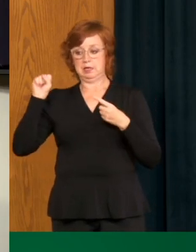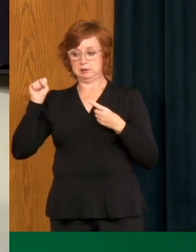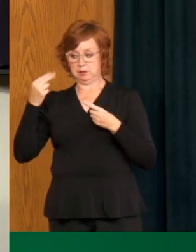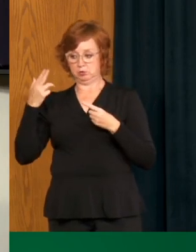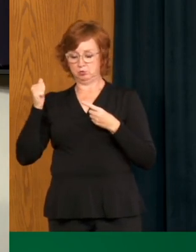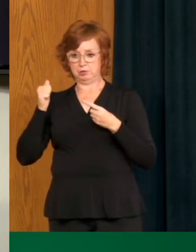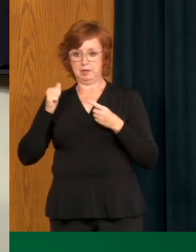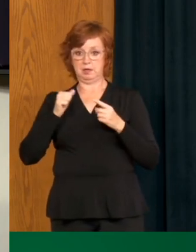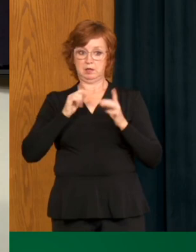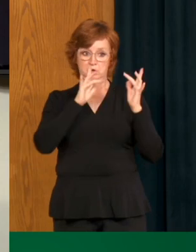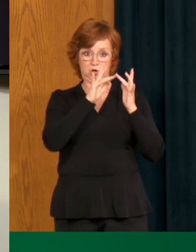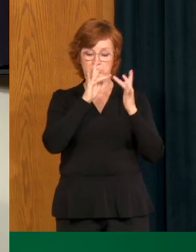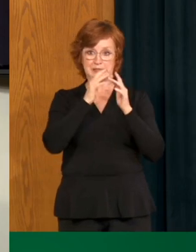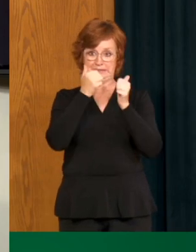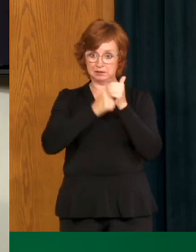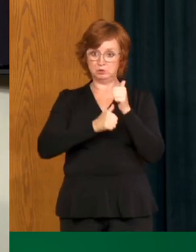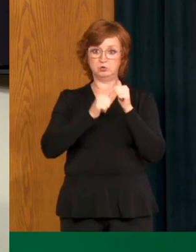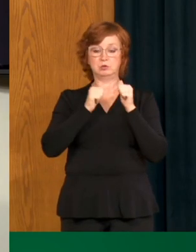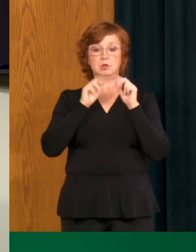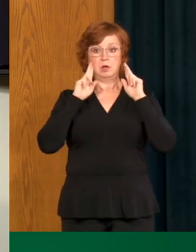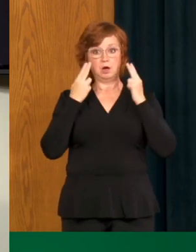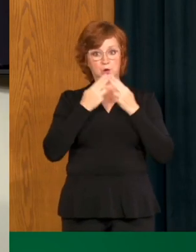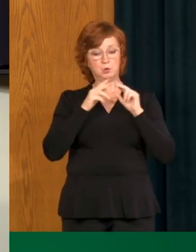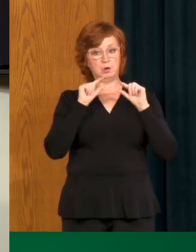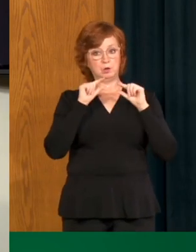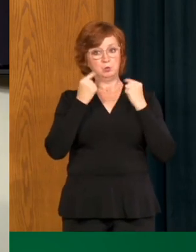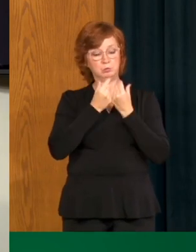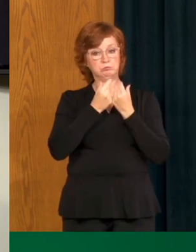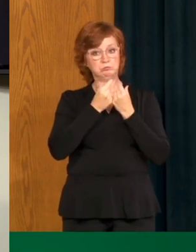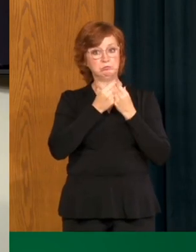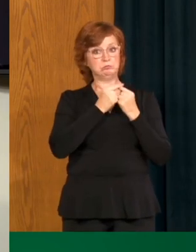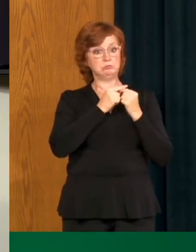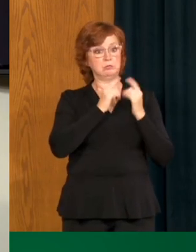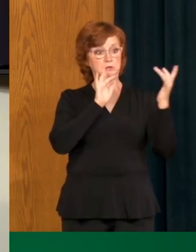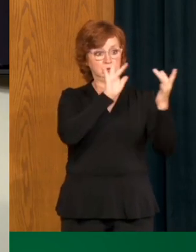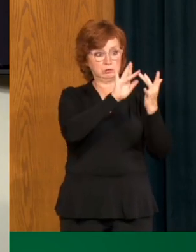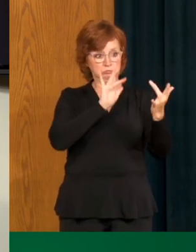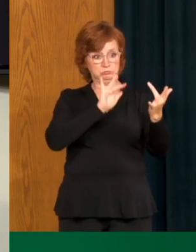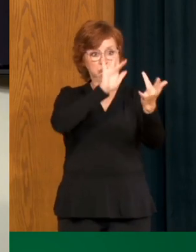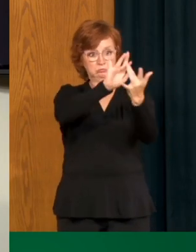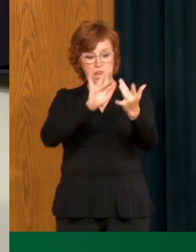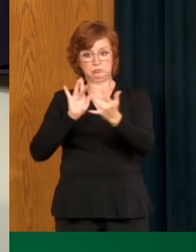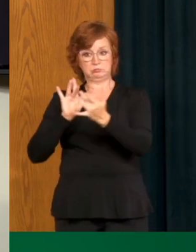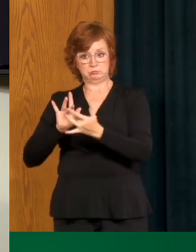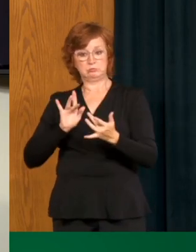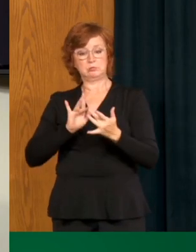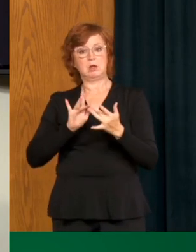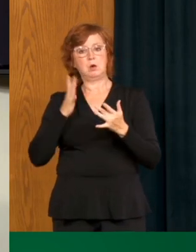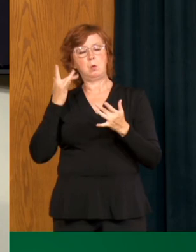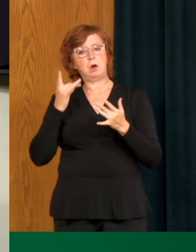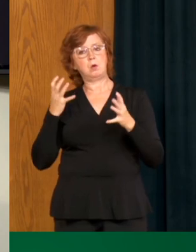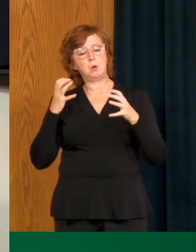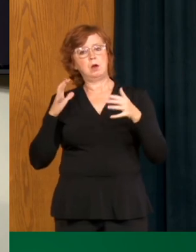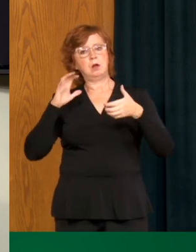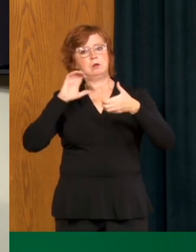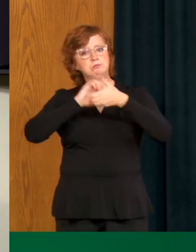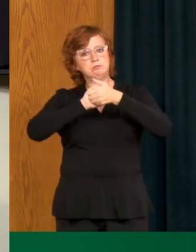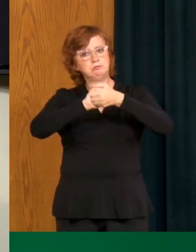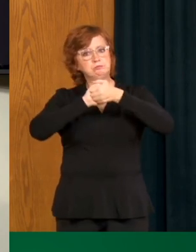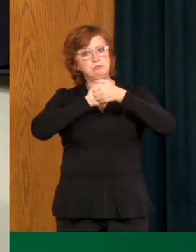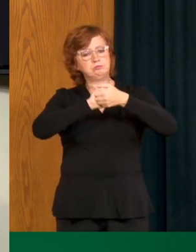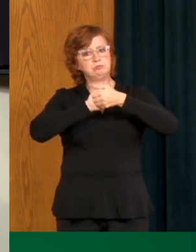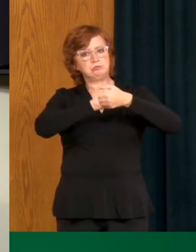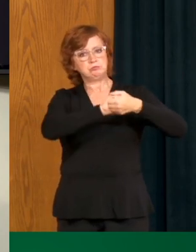every communal living setting, each and every hard-right colony, to work together with them so that on the first sign of illness,